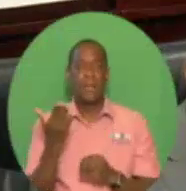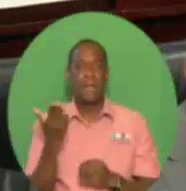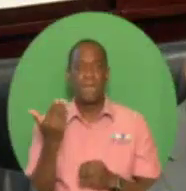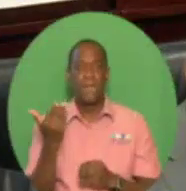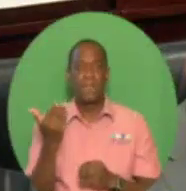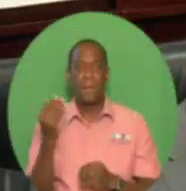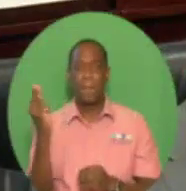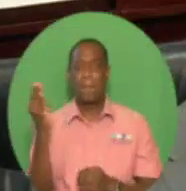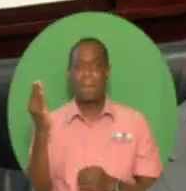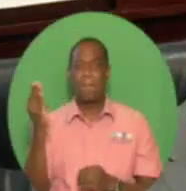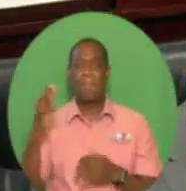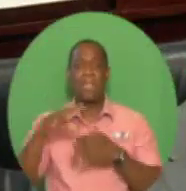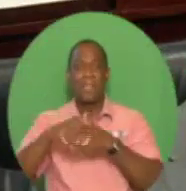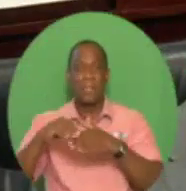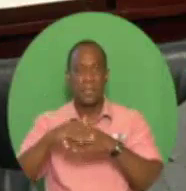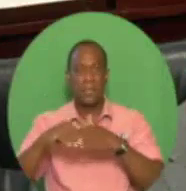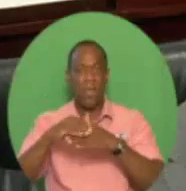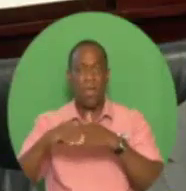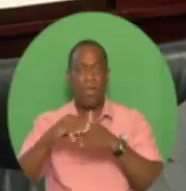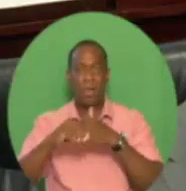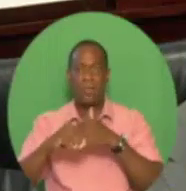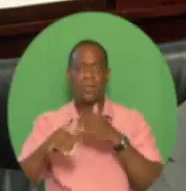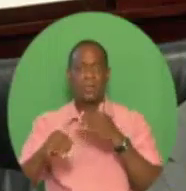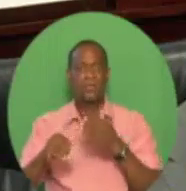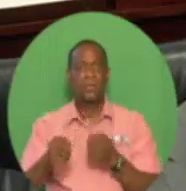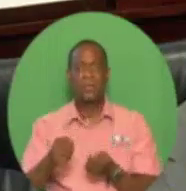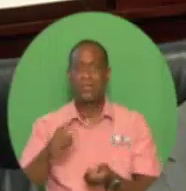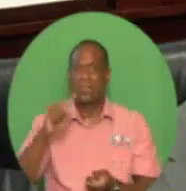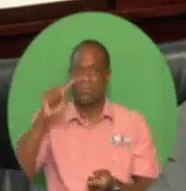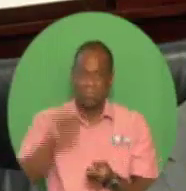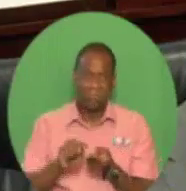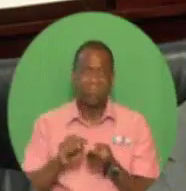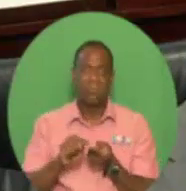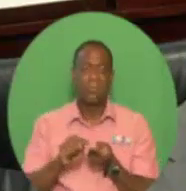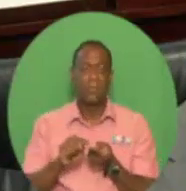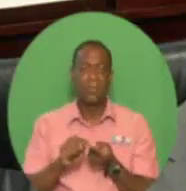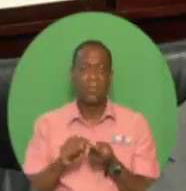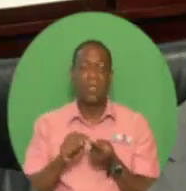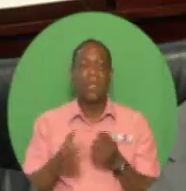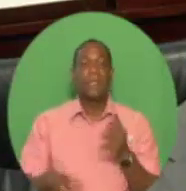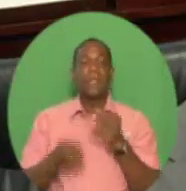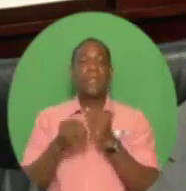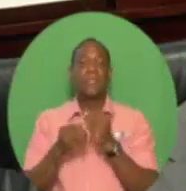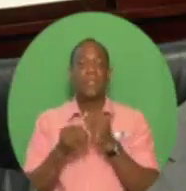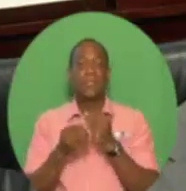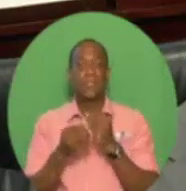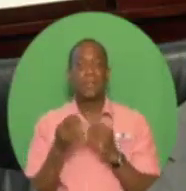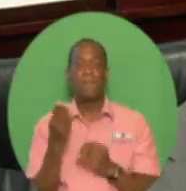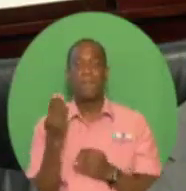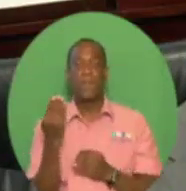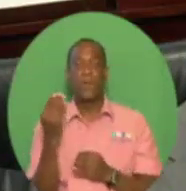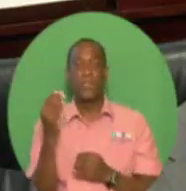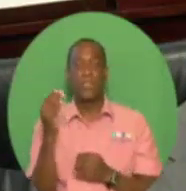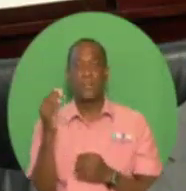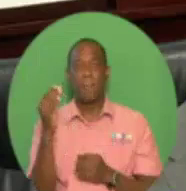A further $14 billion had been siphoned out of the national gas company's bank account,